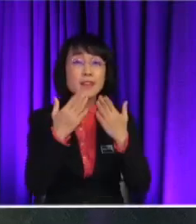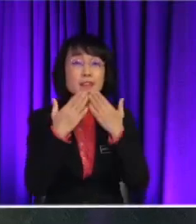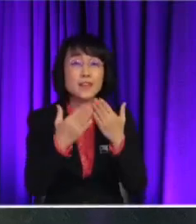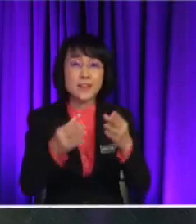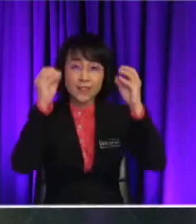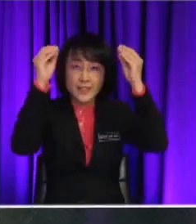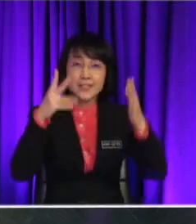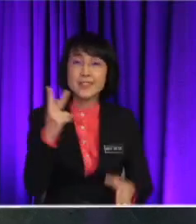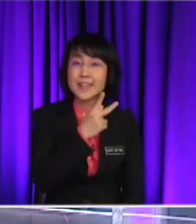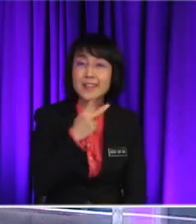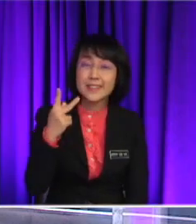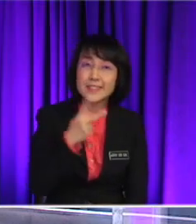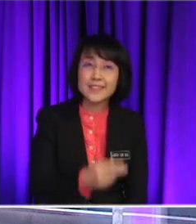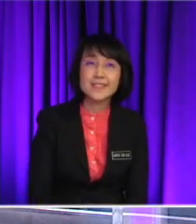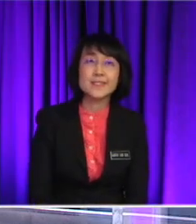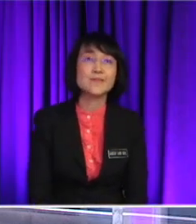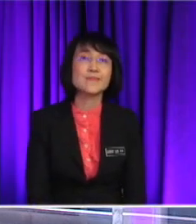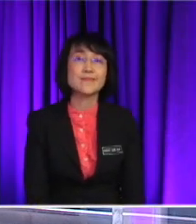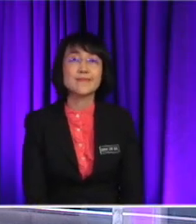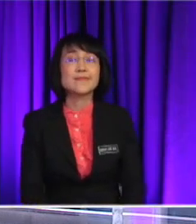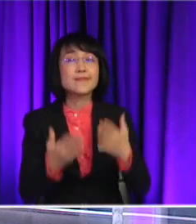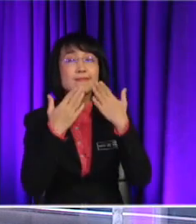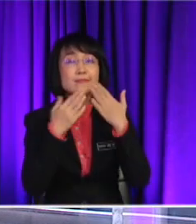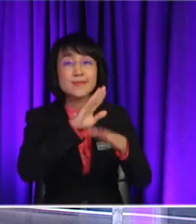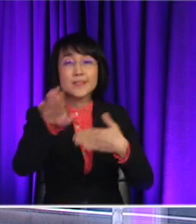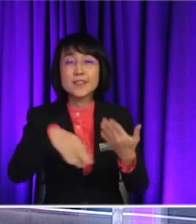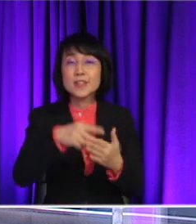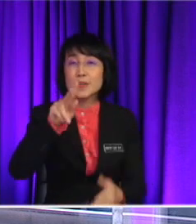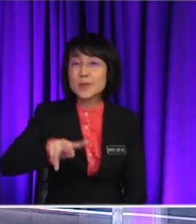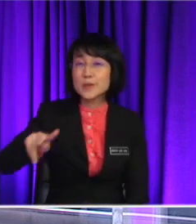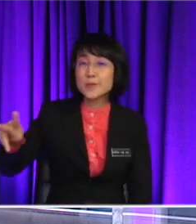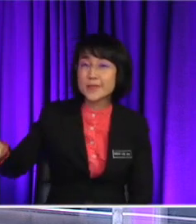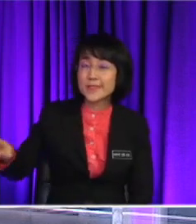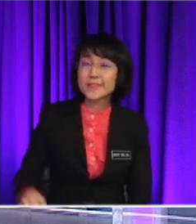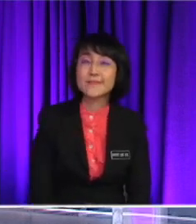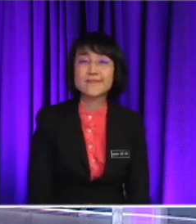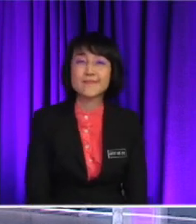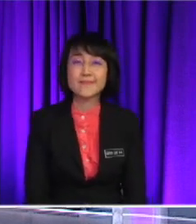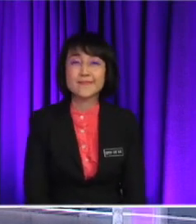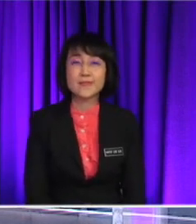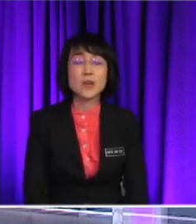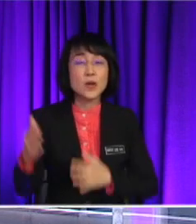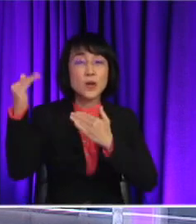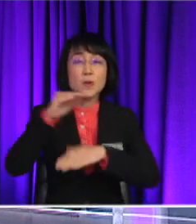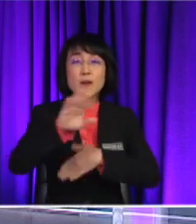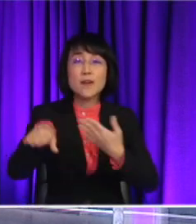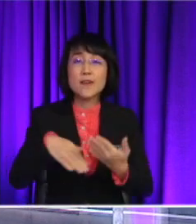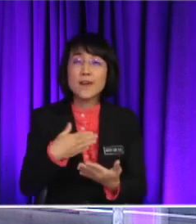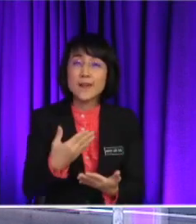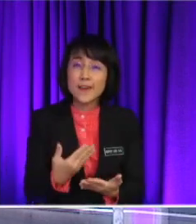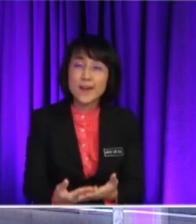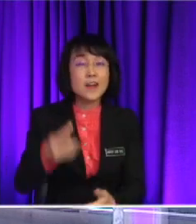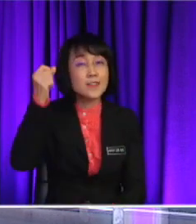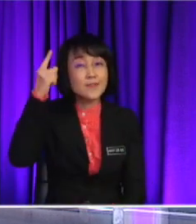interpreter, as well as our pupils who are online right now. Thank you so much for joining us. And for those of you watching at home, hopefully this has been beneficial to all of you.